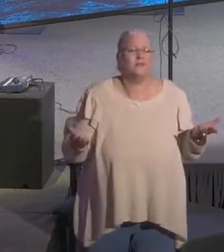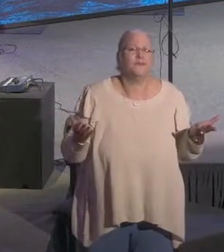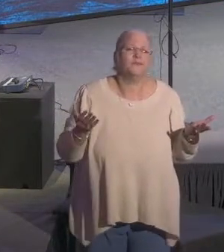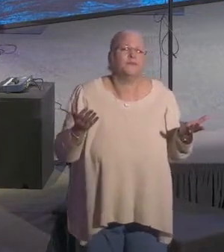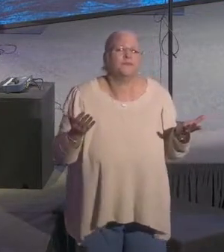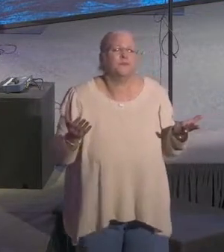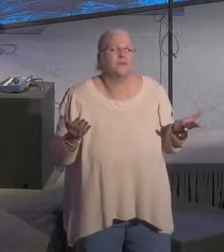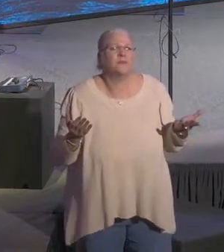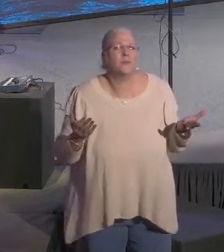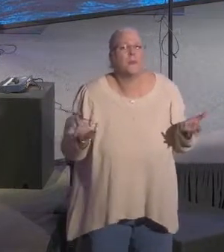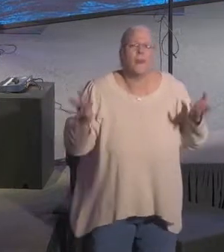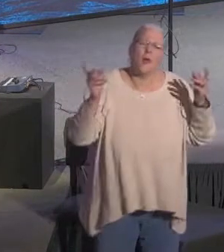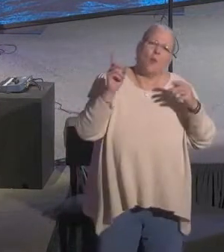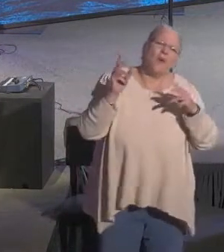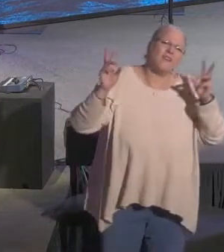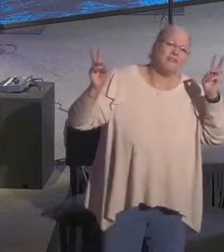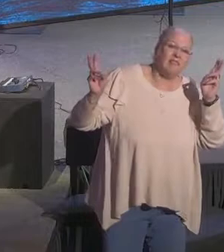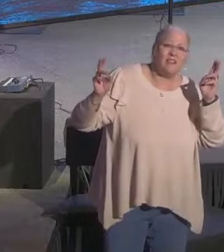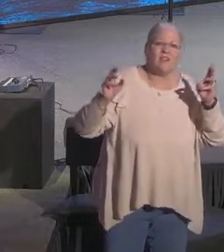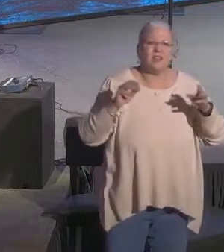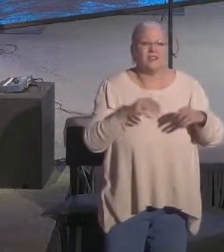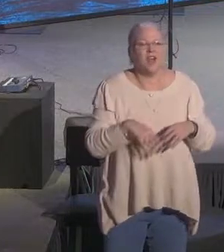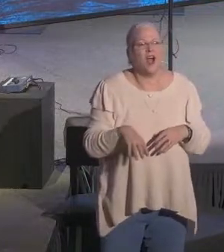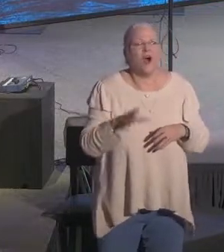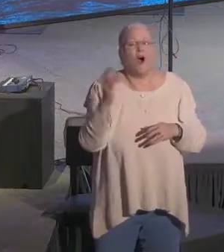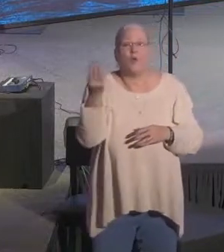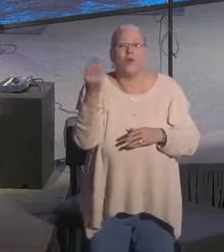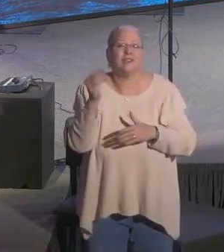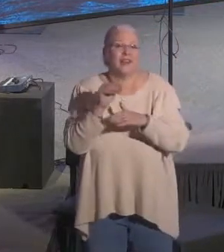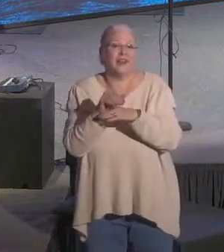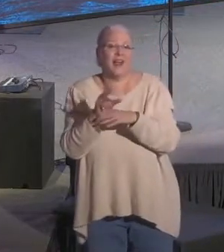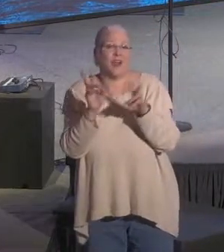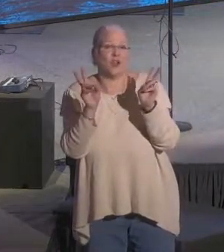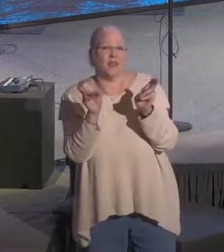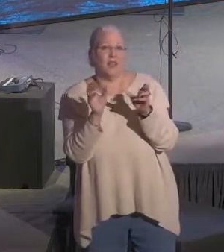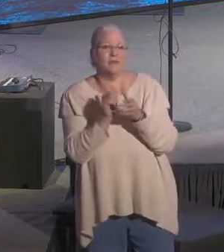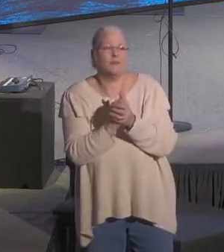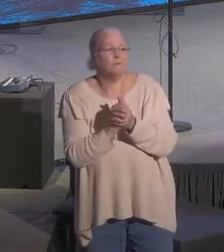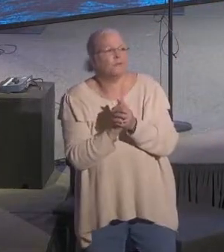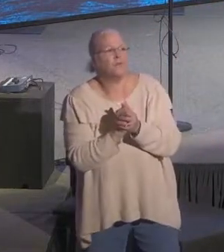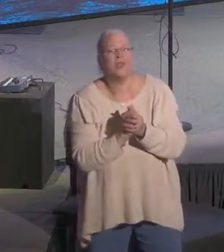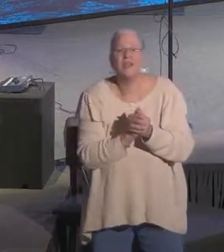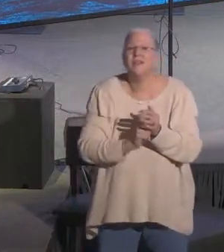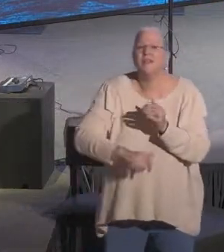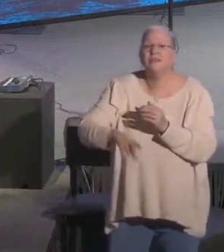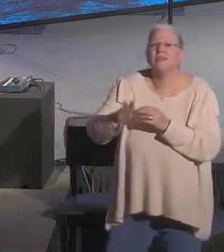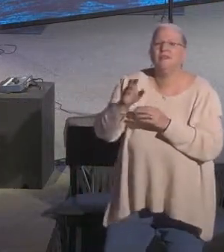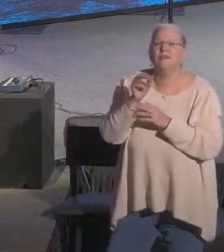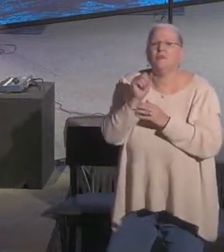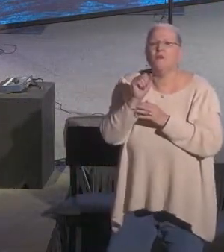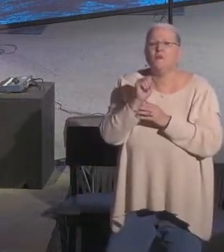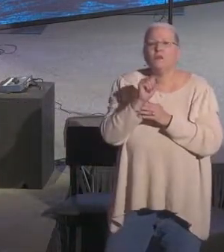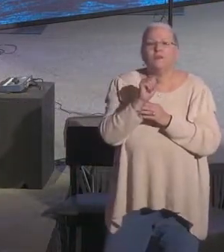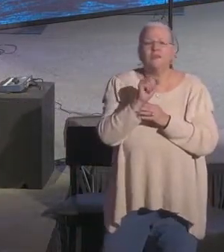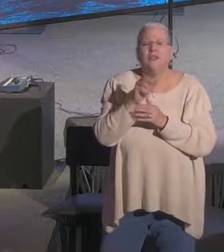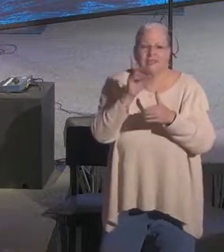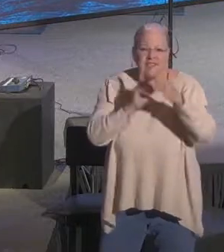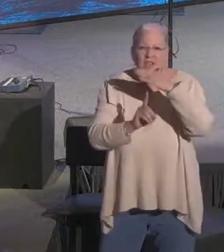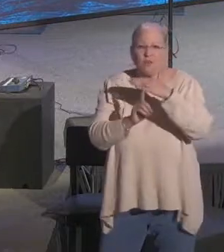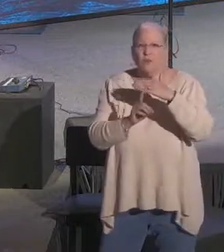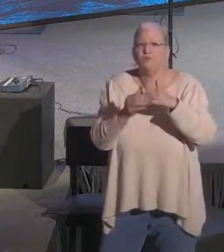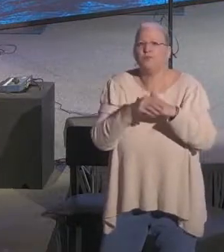One of the themes that we have on our Bible study on Wednesday night, which is really one of the overarching mega themes of the Bible is this.